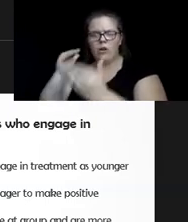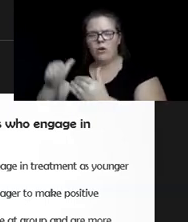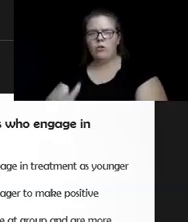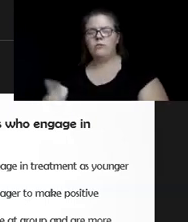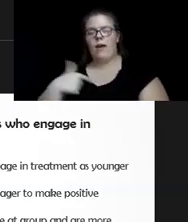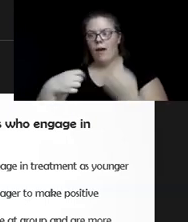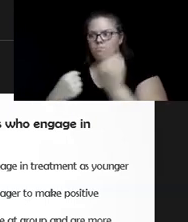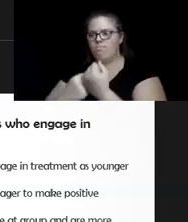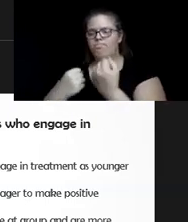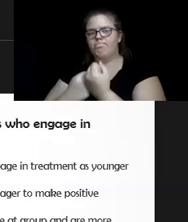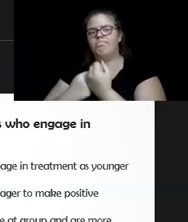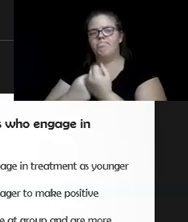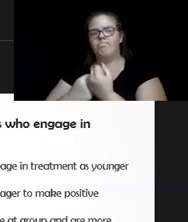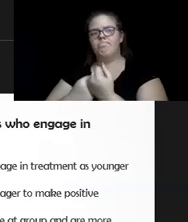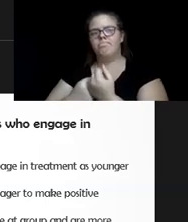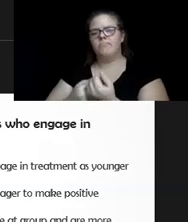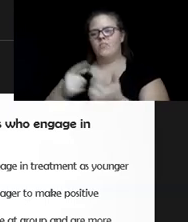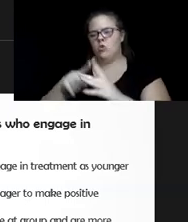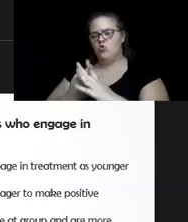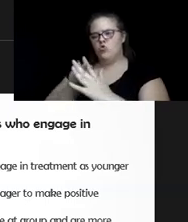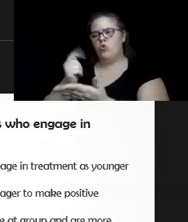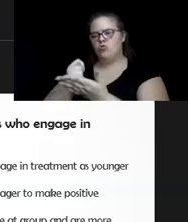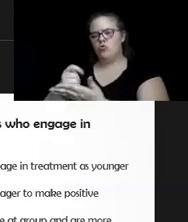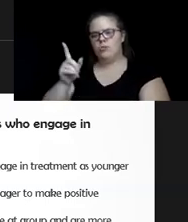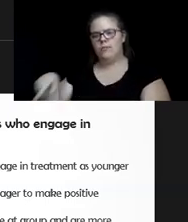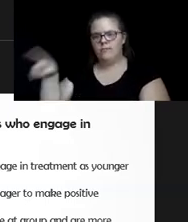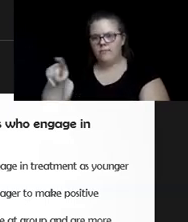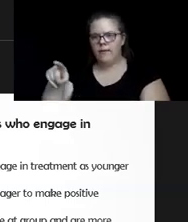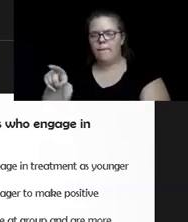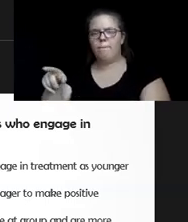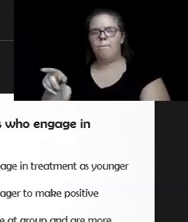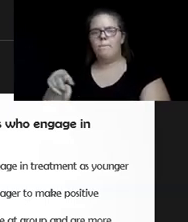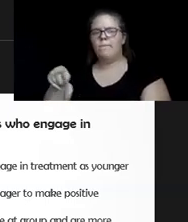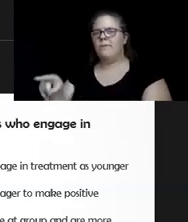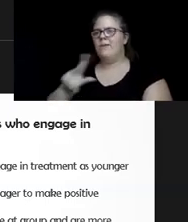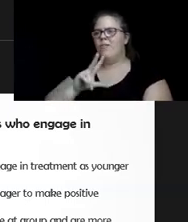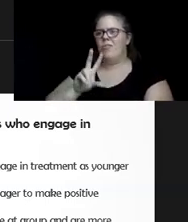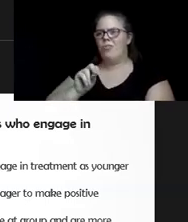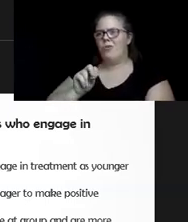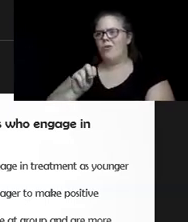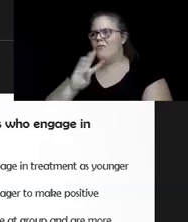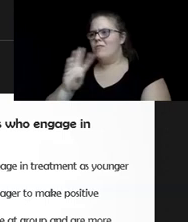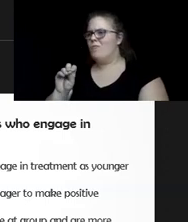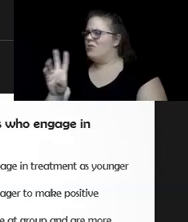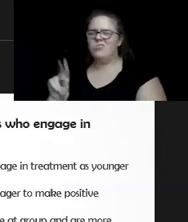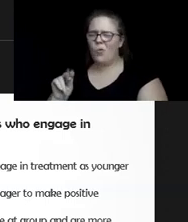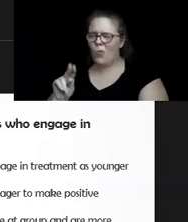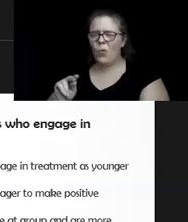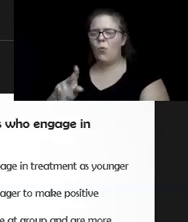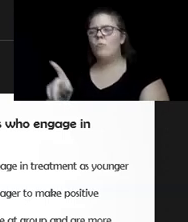start treating them as though they were in their 30s and 40s when they're in 70s. So